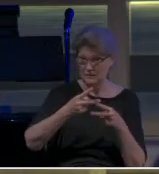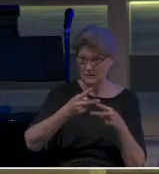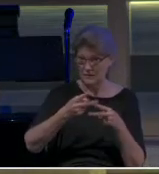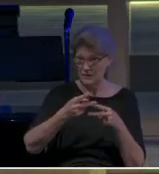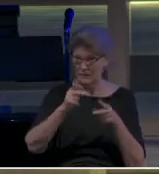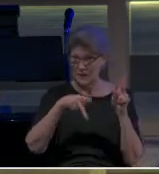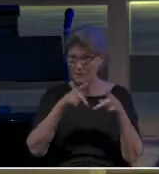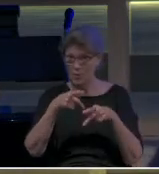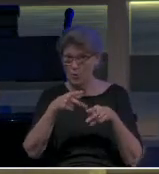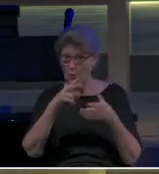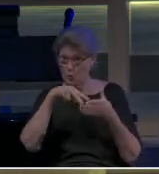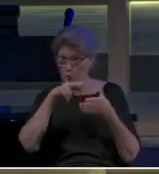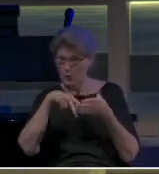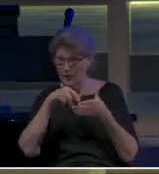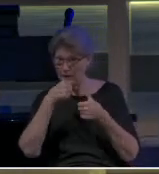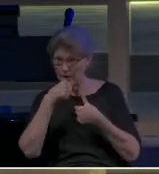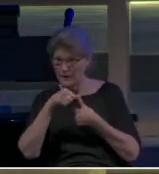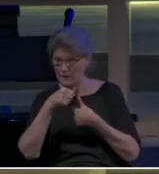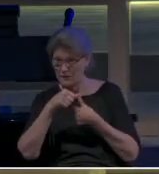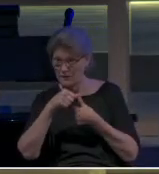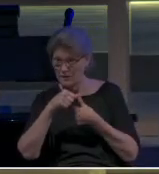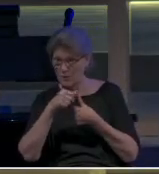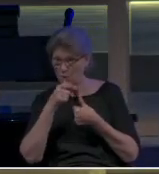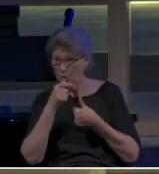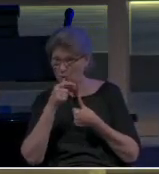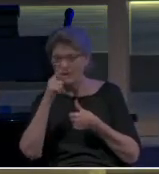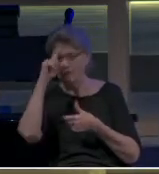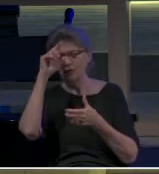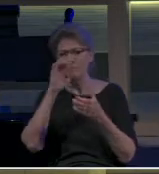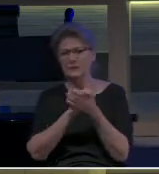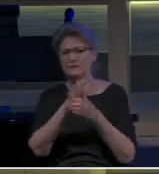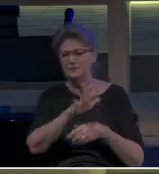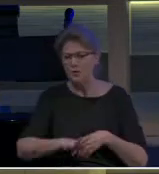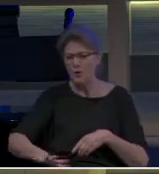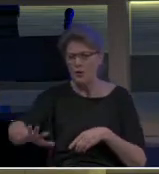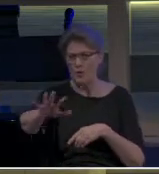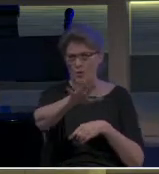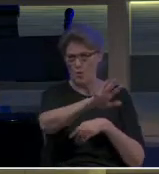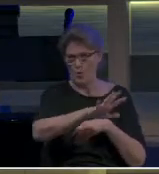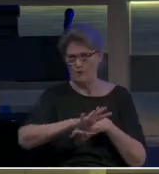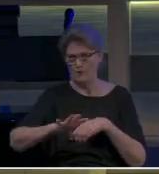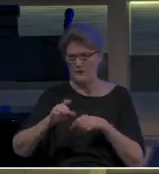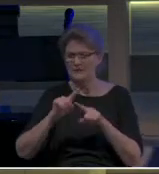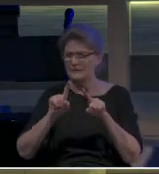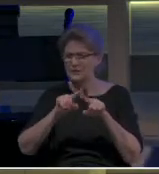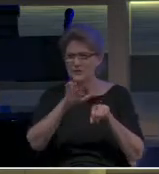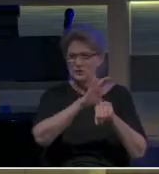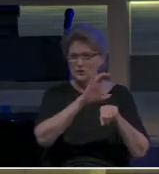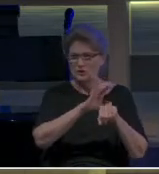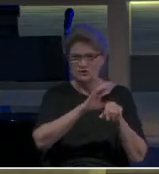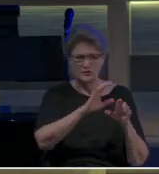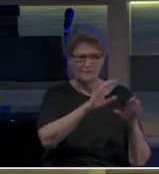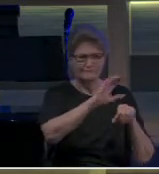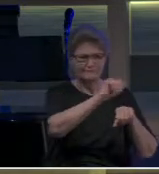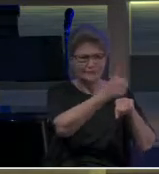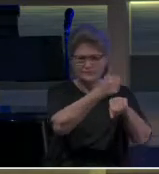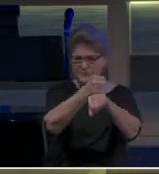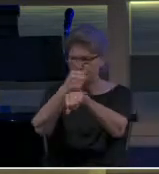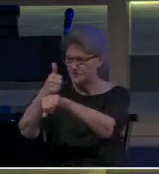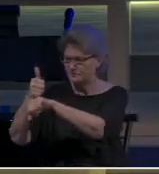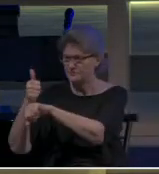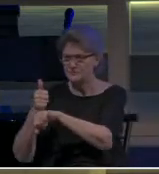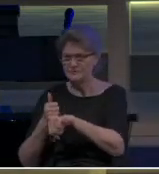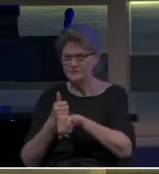The believers spread all over Crete, the different churches that existed, the different pockets of believing communities that